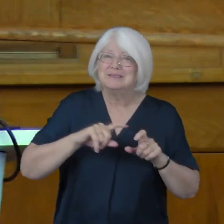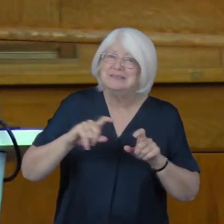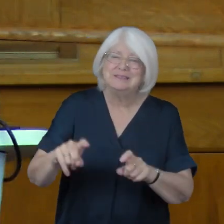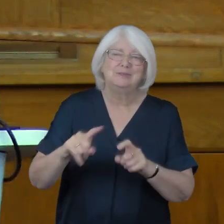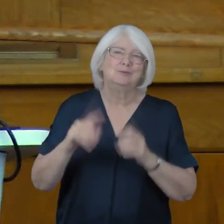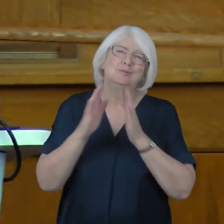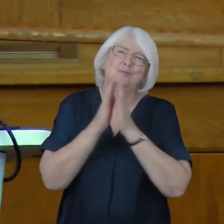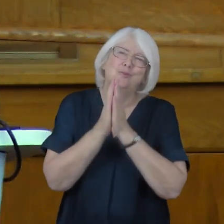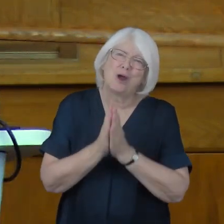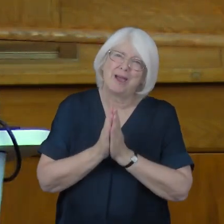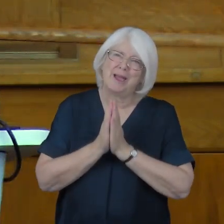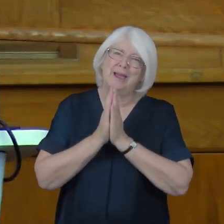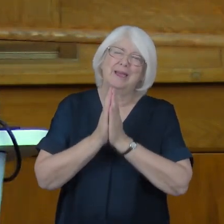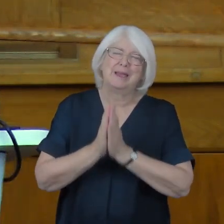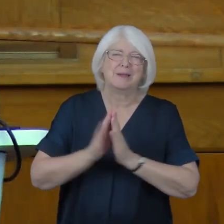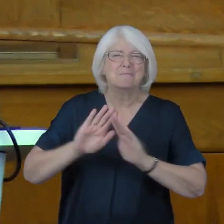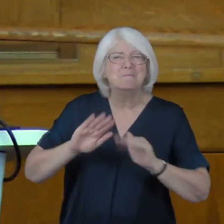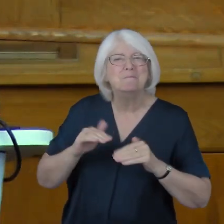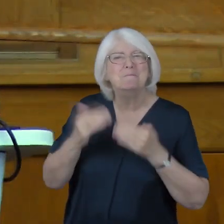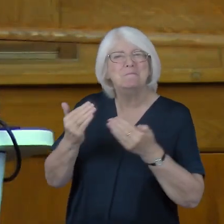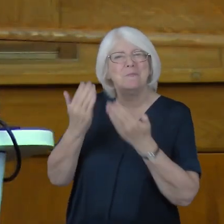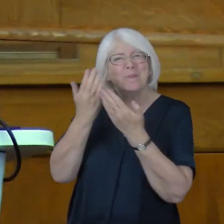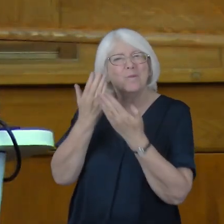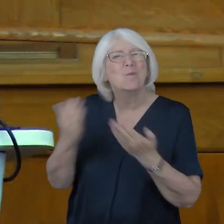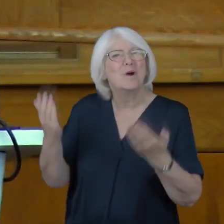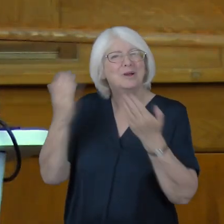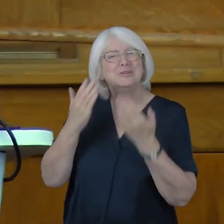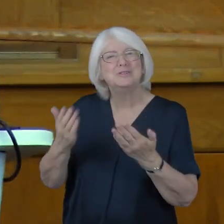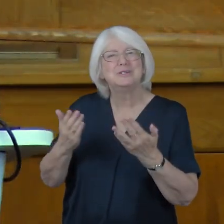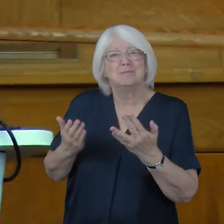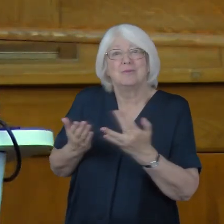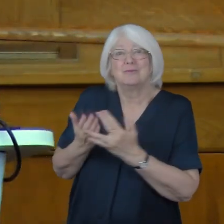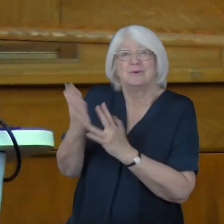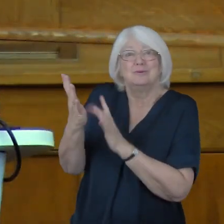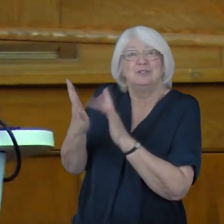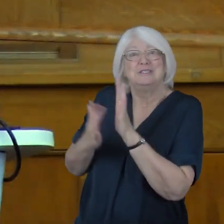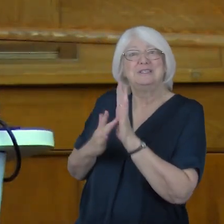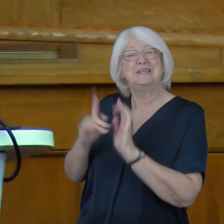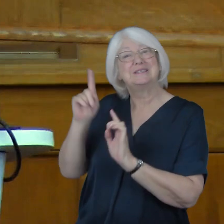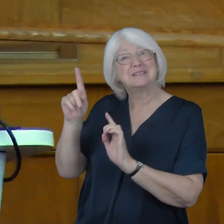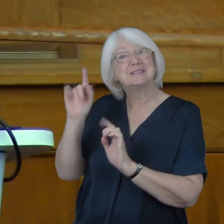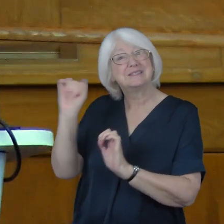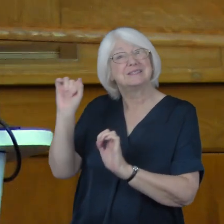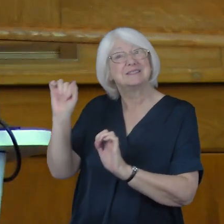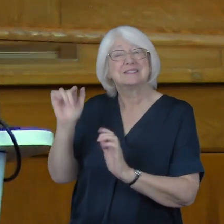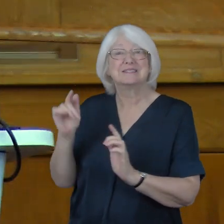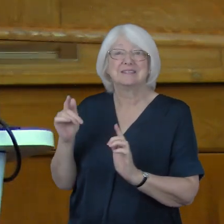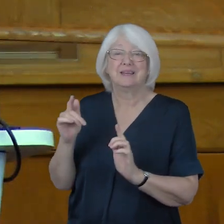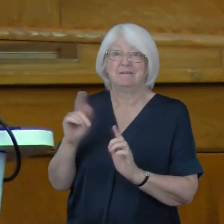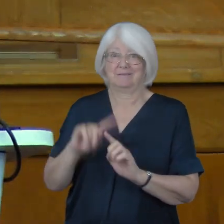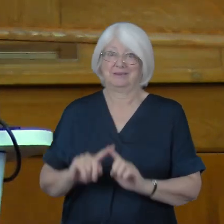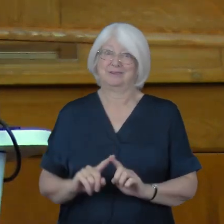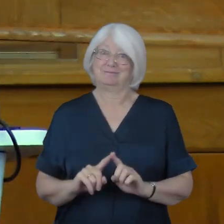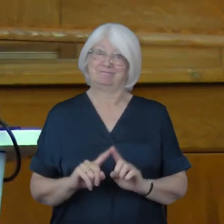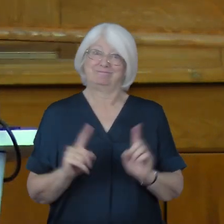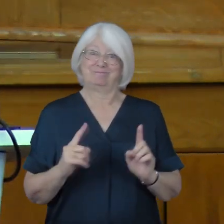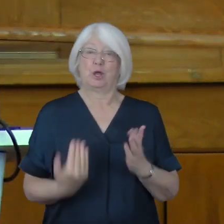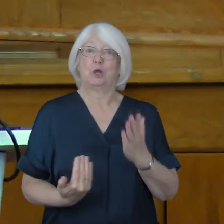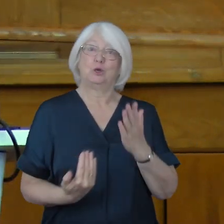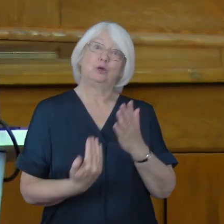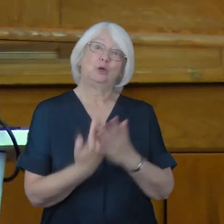pray and to offer worship through our Lord Jesus Christ, even if in new and